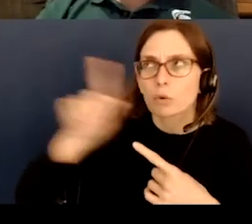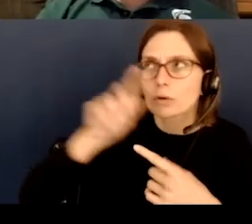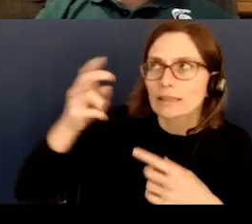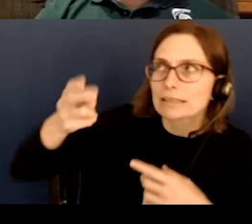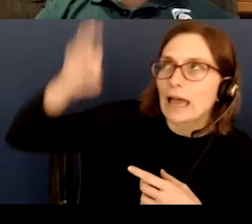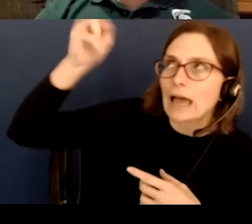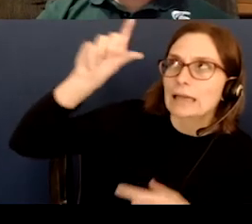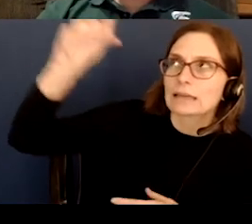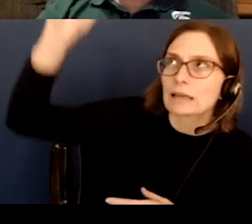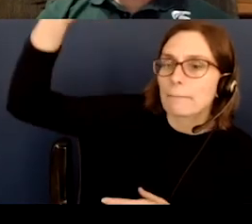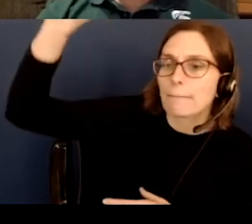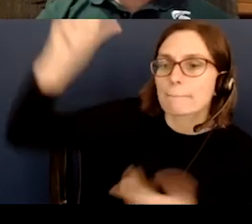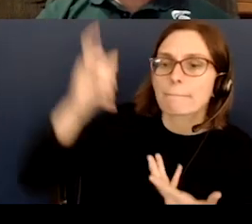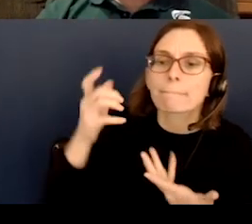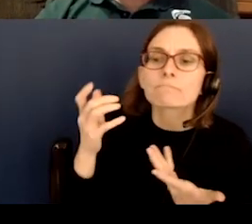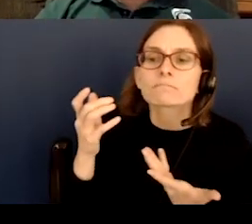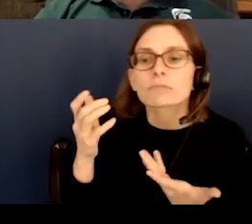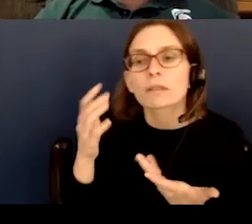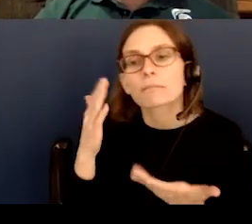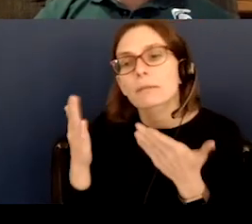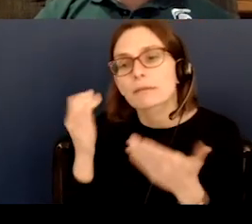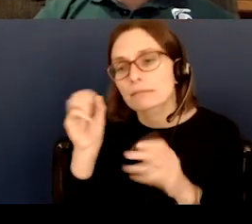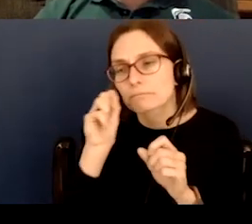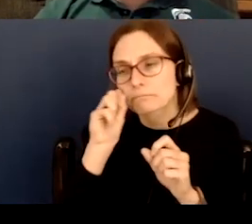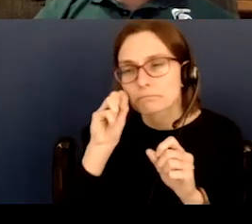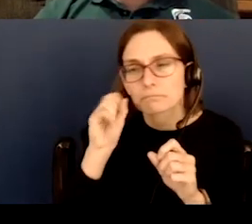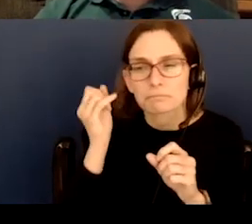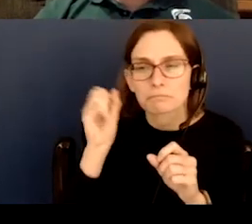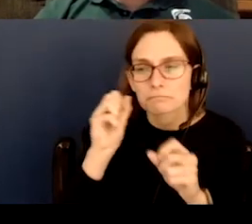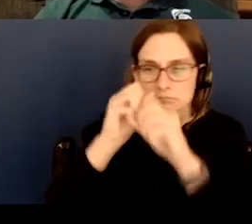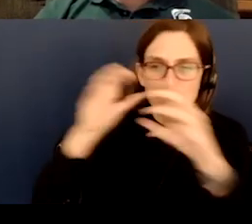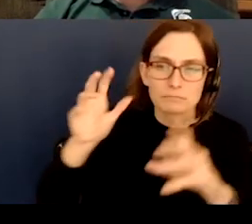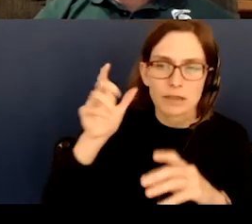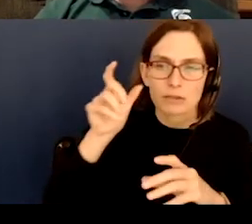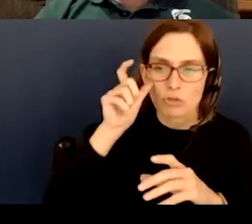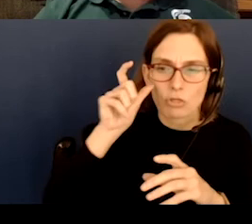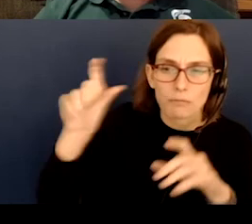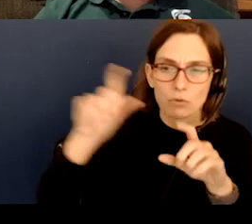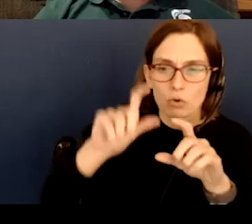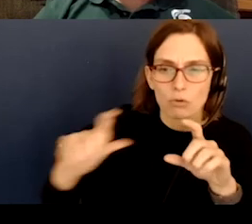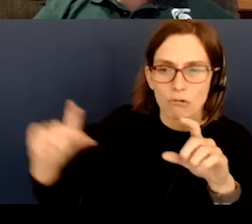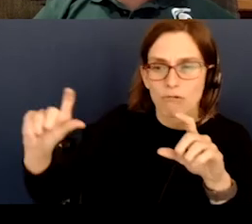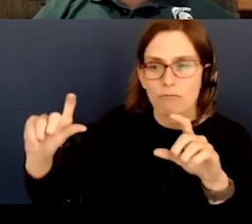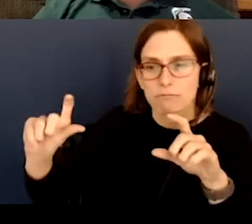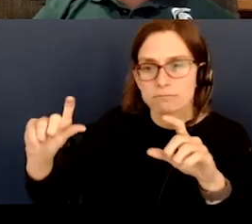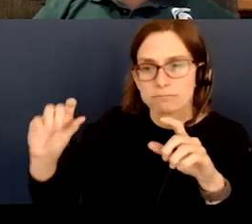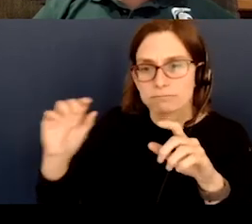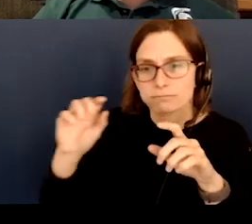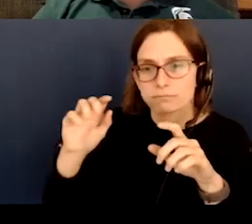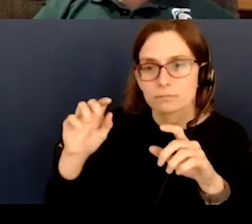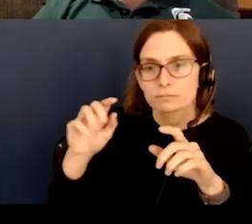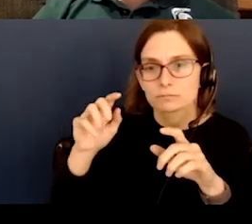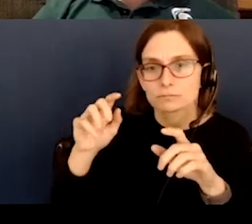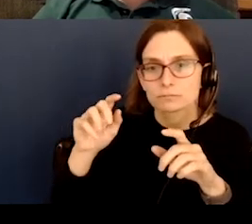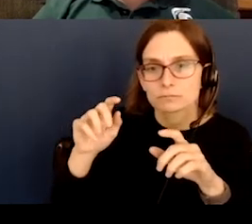imagine, well, let's just take this at an angle. Imagine the moon is off here, off the side of my screen. Okay. And you're,